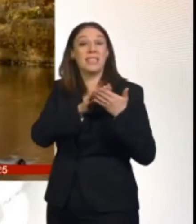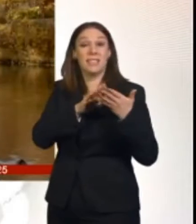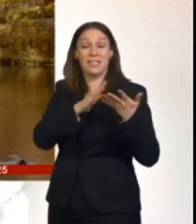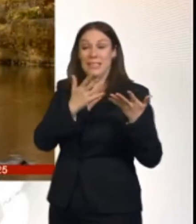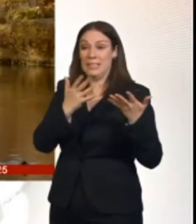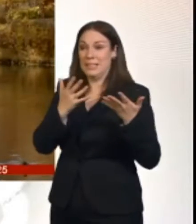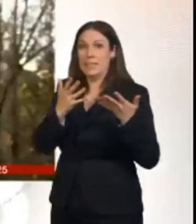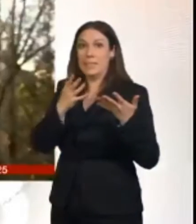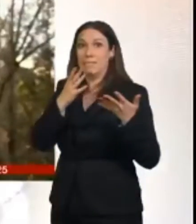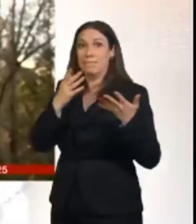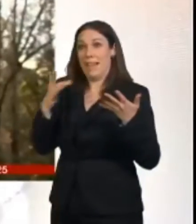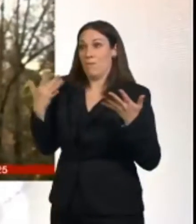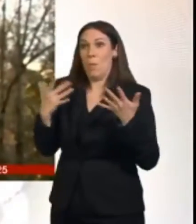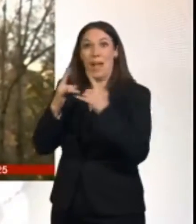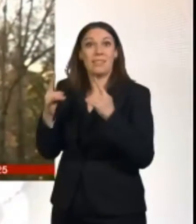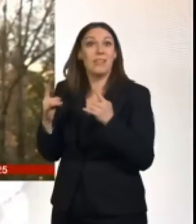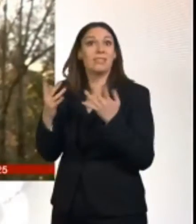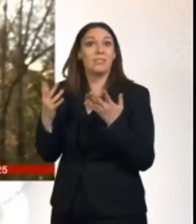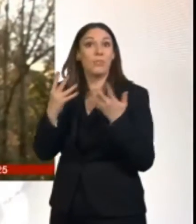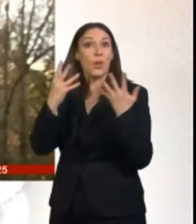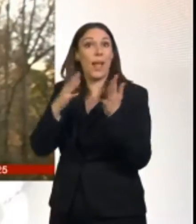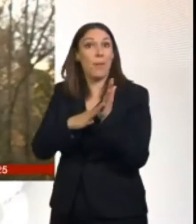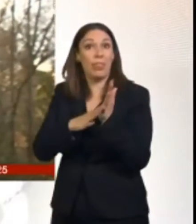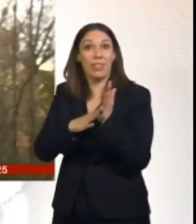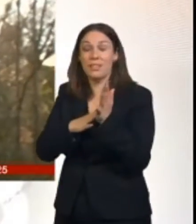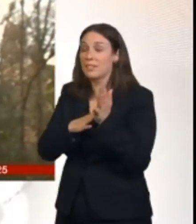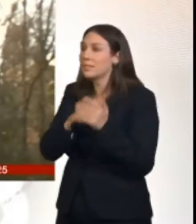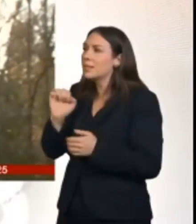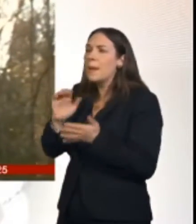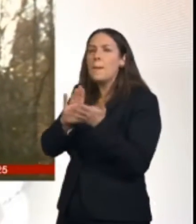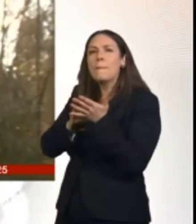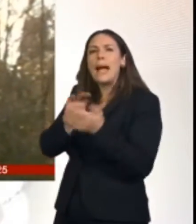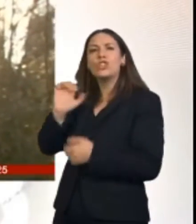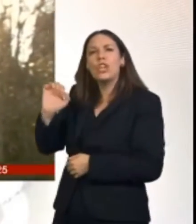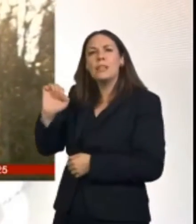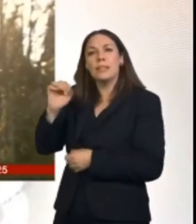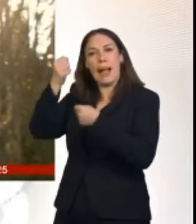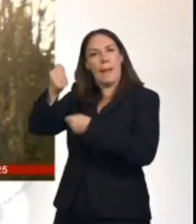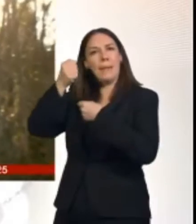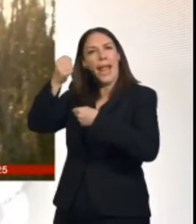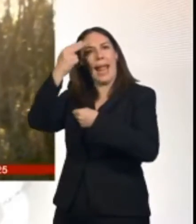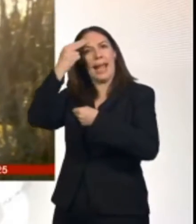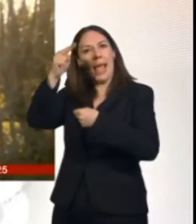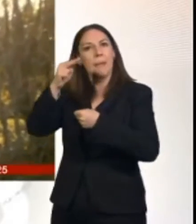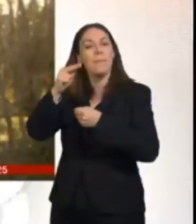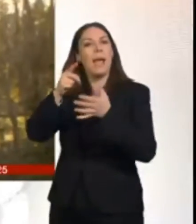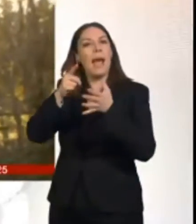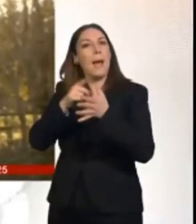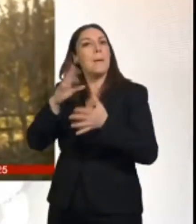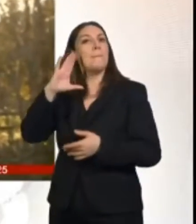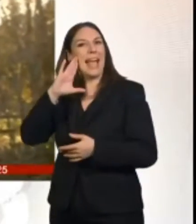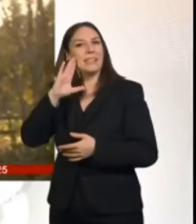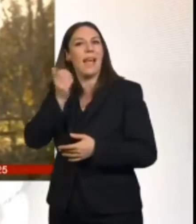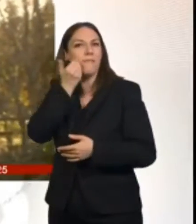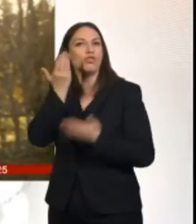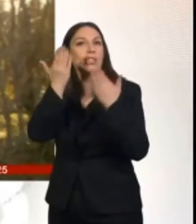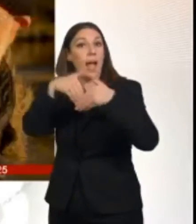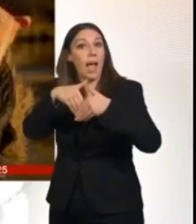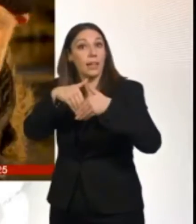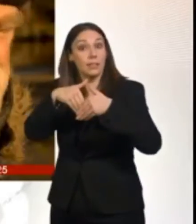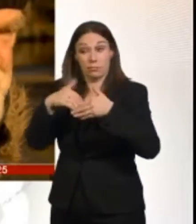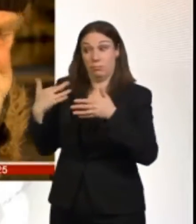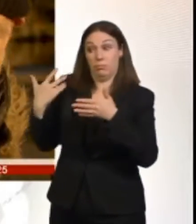night and has already had some success taking some 300 people off the street. Anthony was helped by shelter. A mapper.